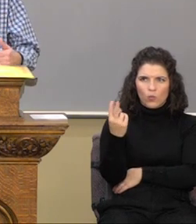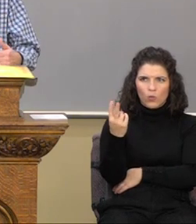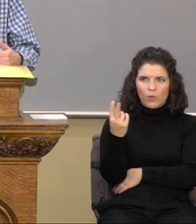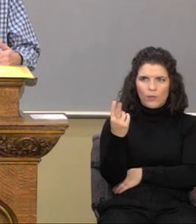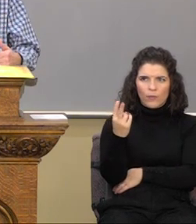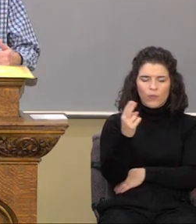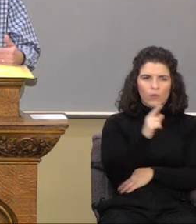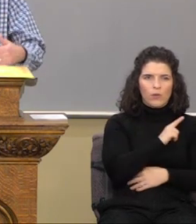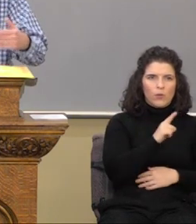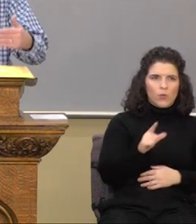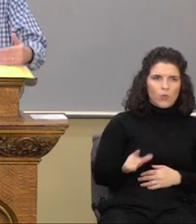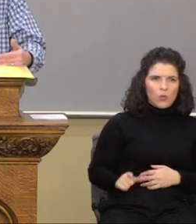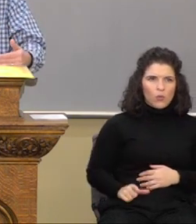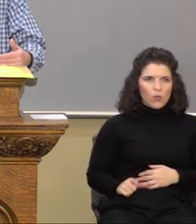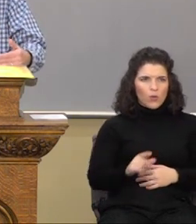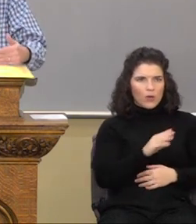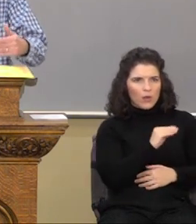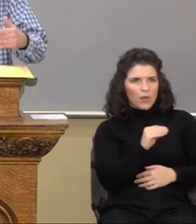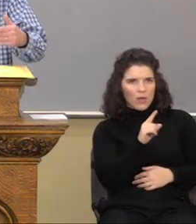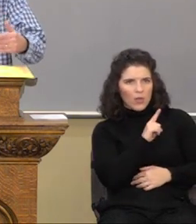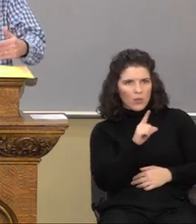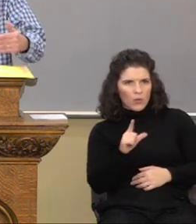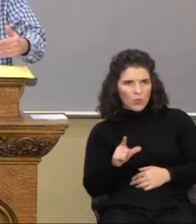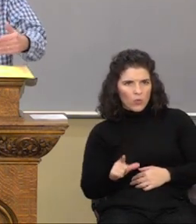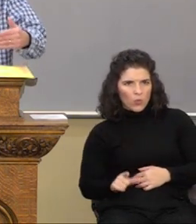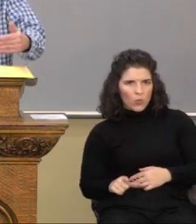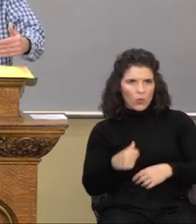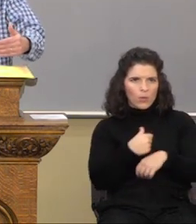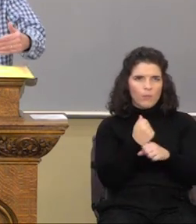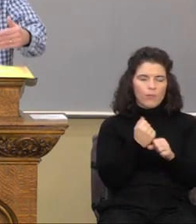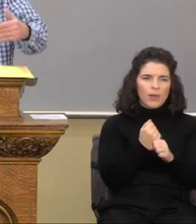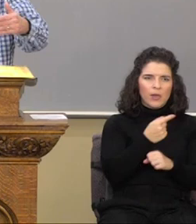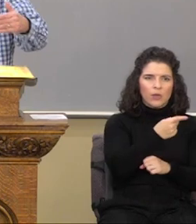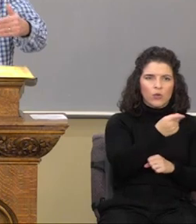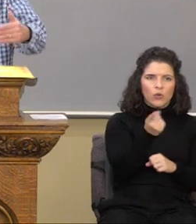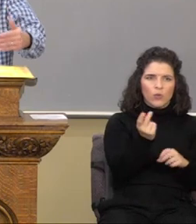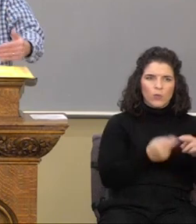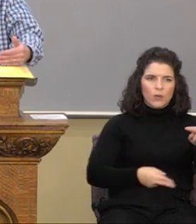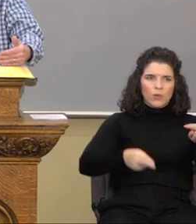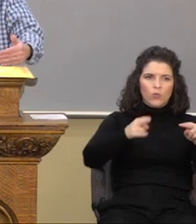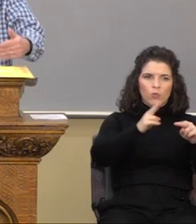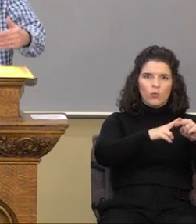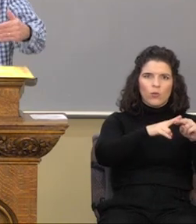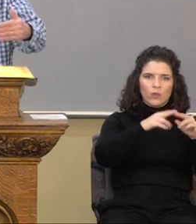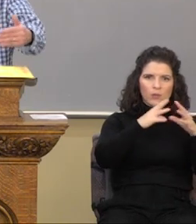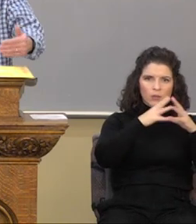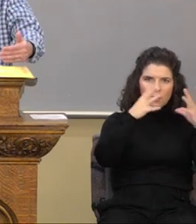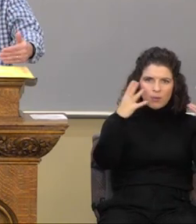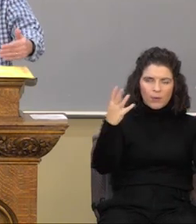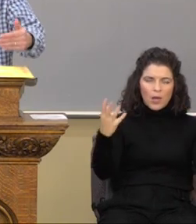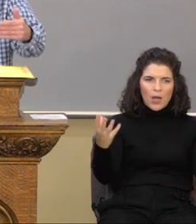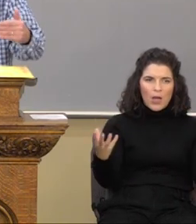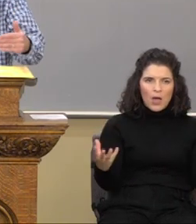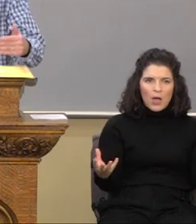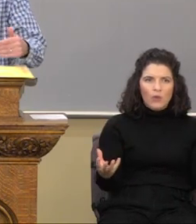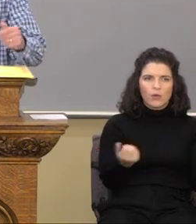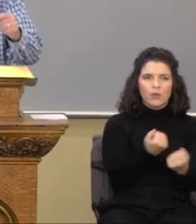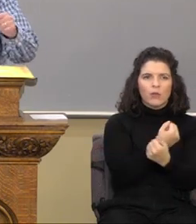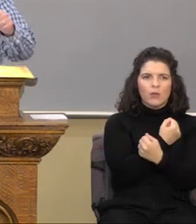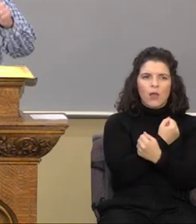the Lord and the Lord make you increase and abound in love.